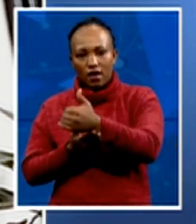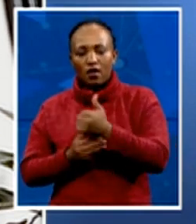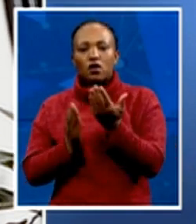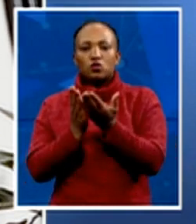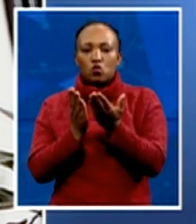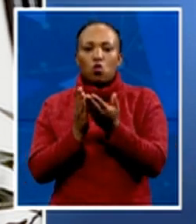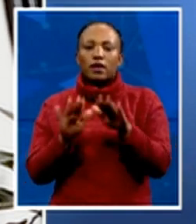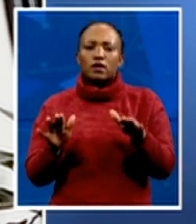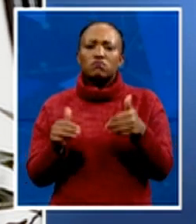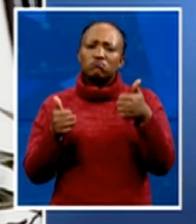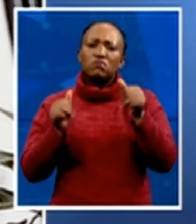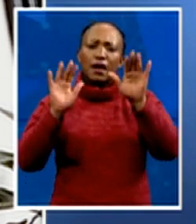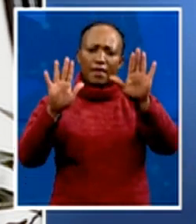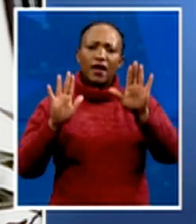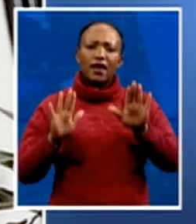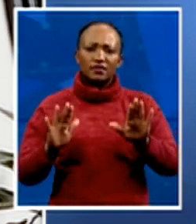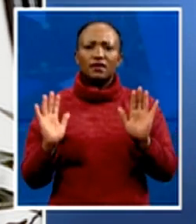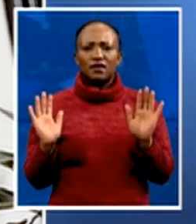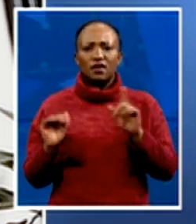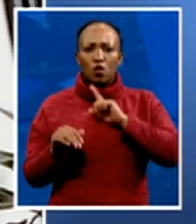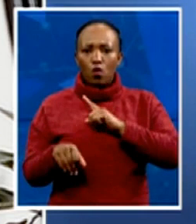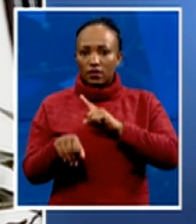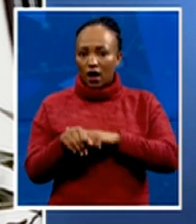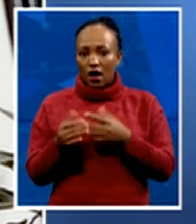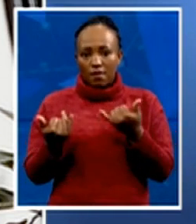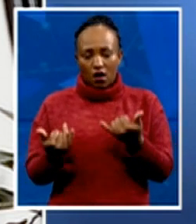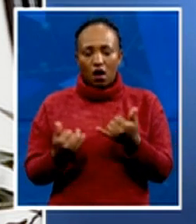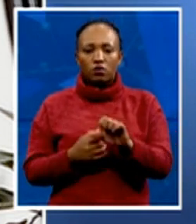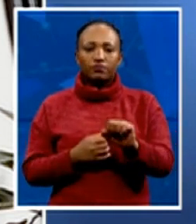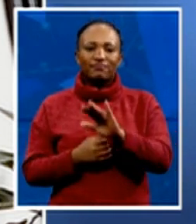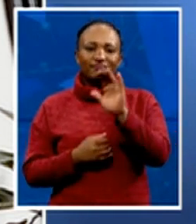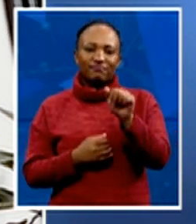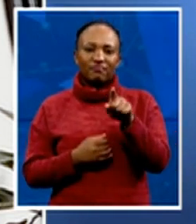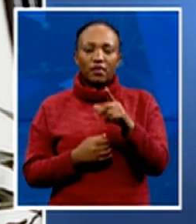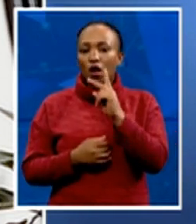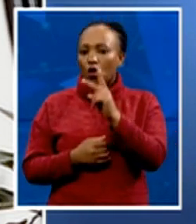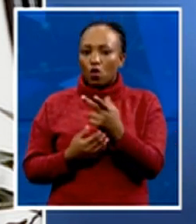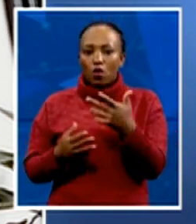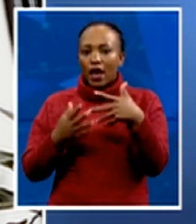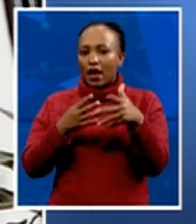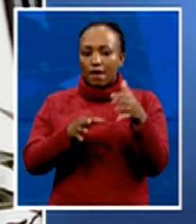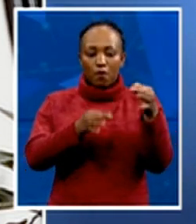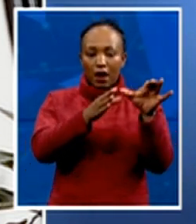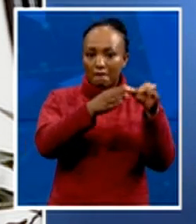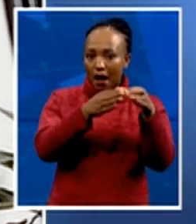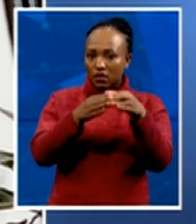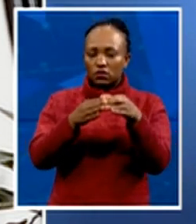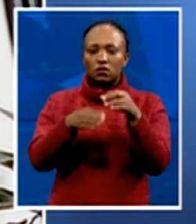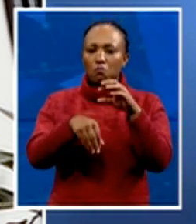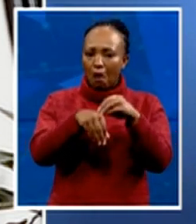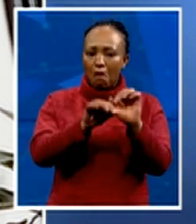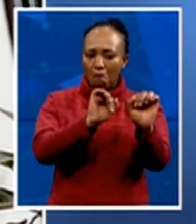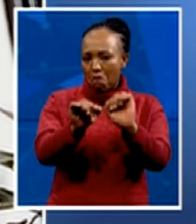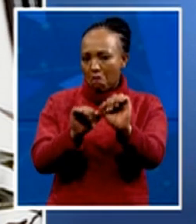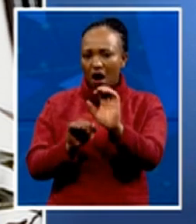in a time like this in our country. But, look, every political party has its issues. Every political party faces its own challenges.